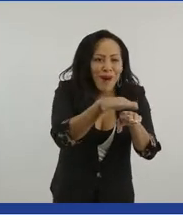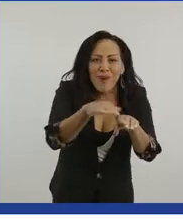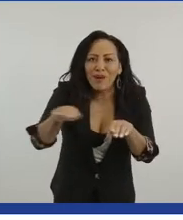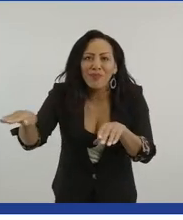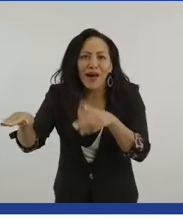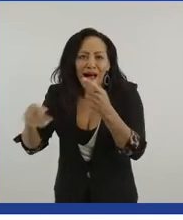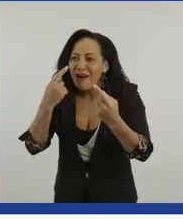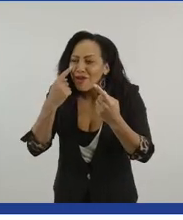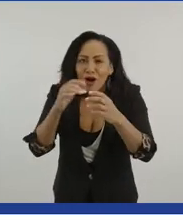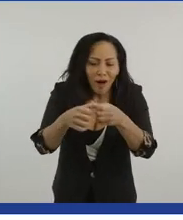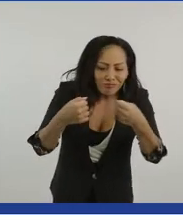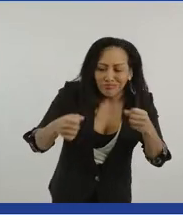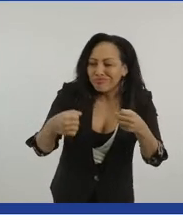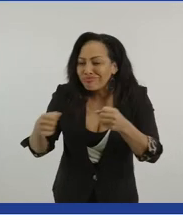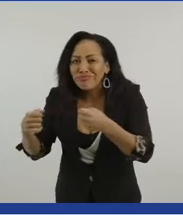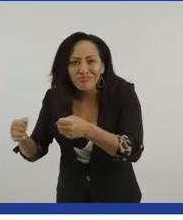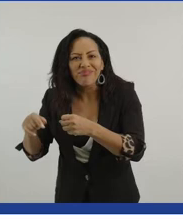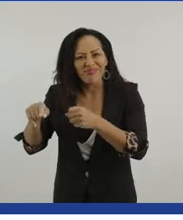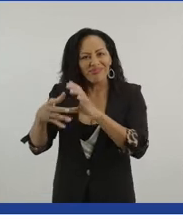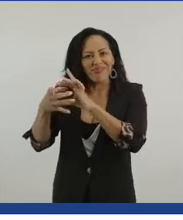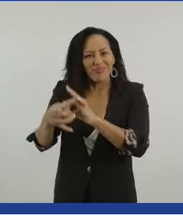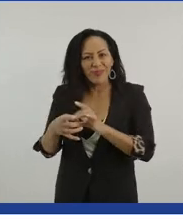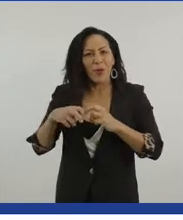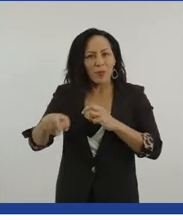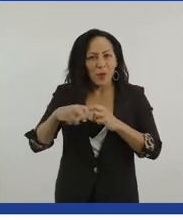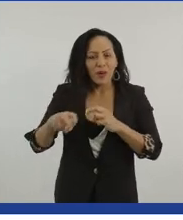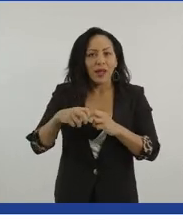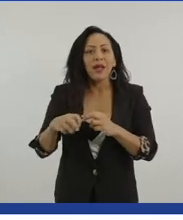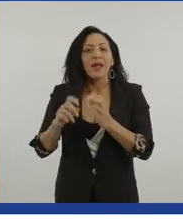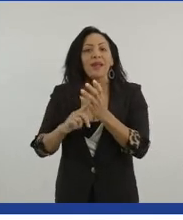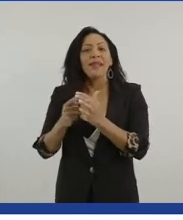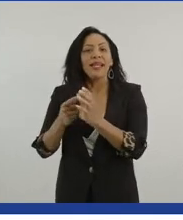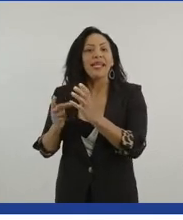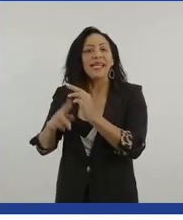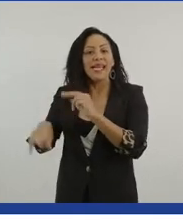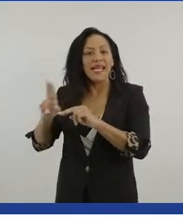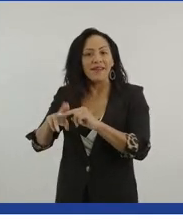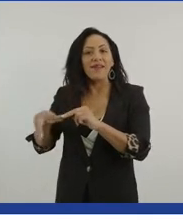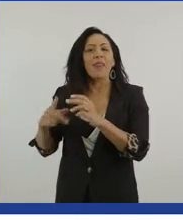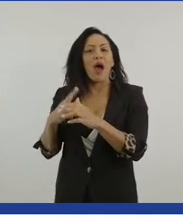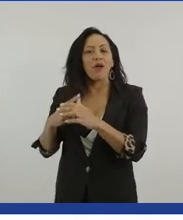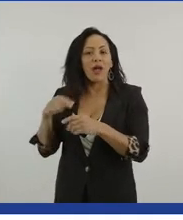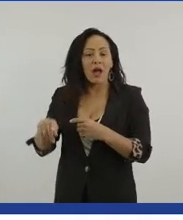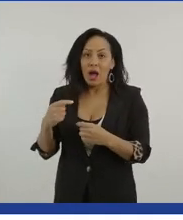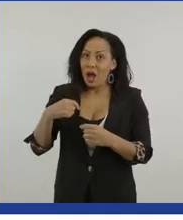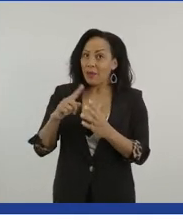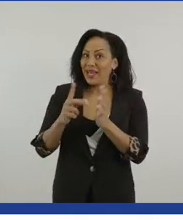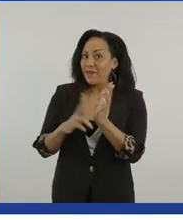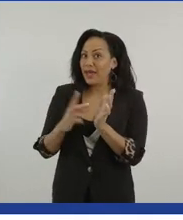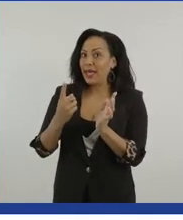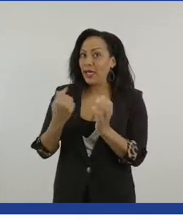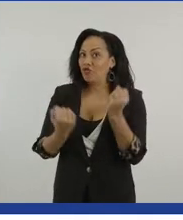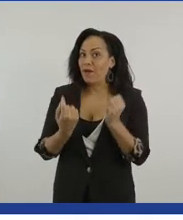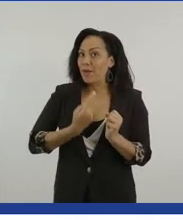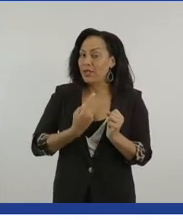for obviously the motability. So the Leaf and the Aria. I'm actually an EV driver myself